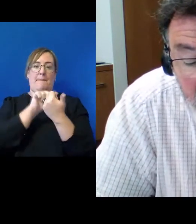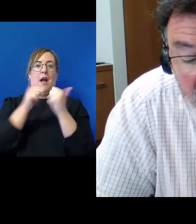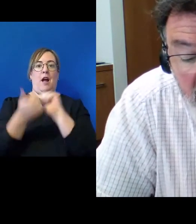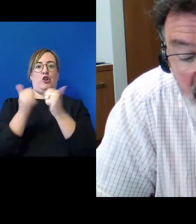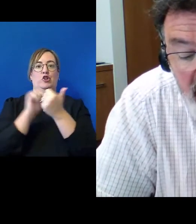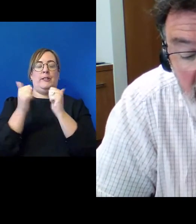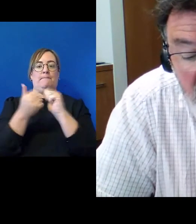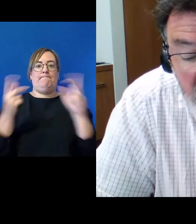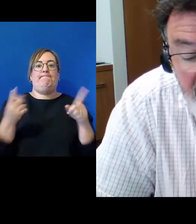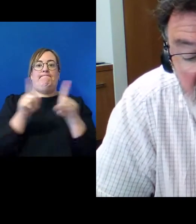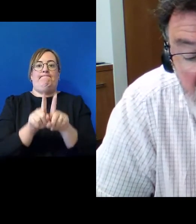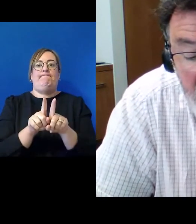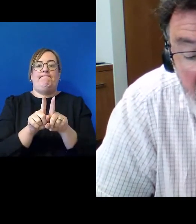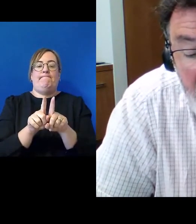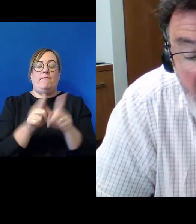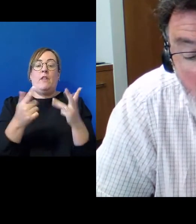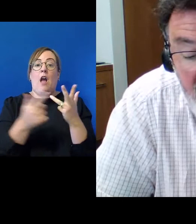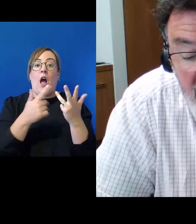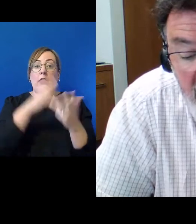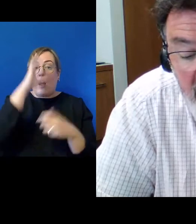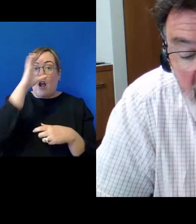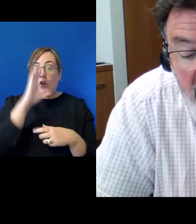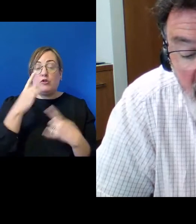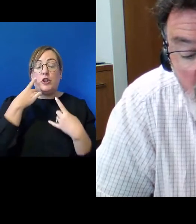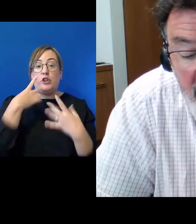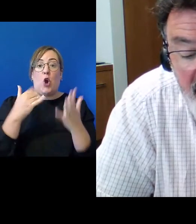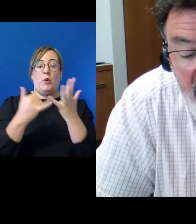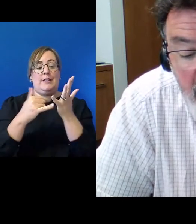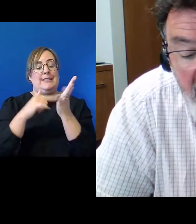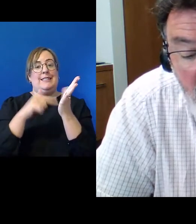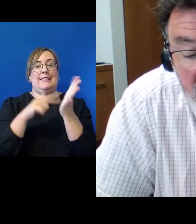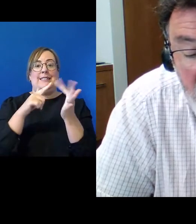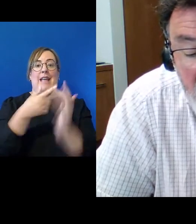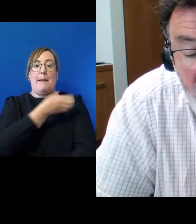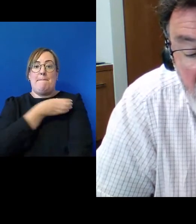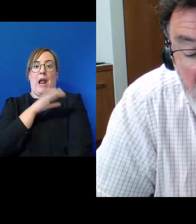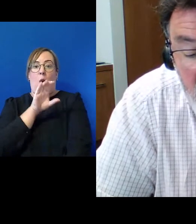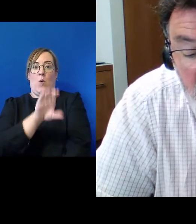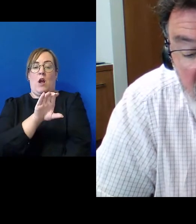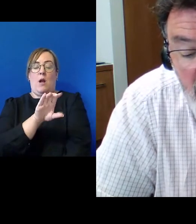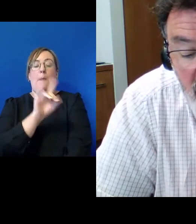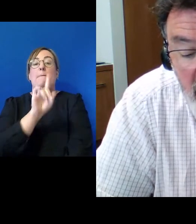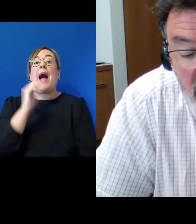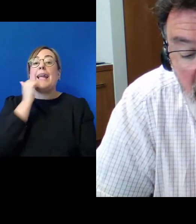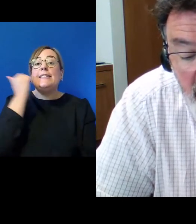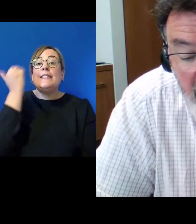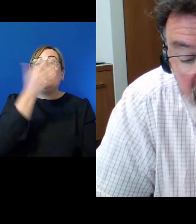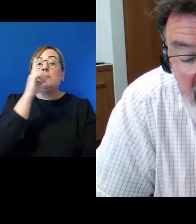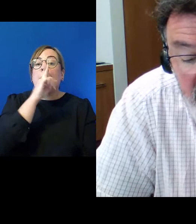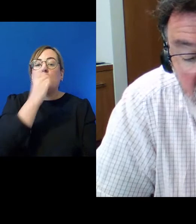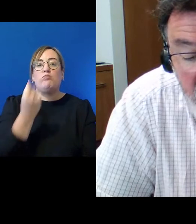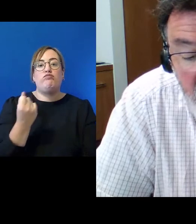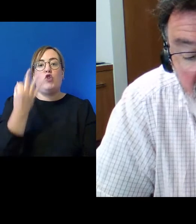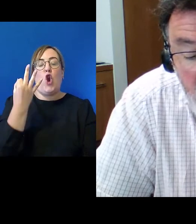Other countries emphasise the great power of the state and the relative powerlessness of their Indigenous peoples by